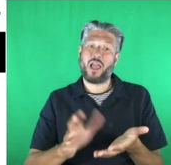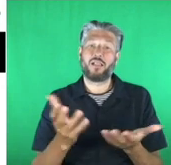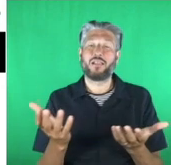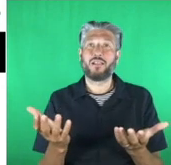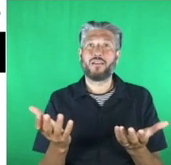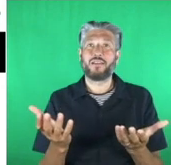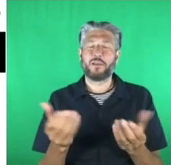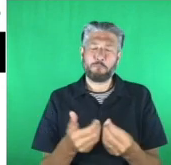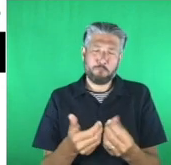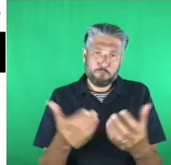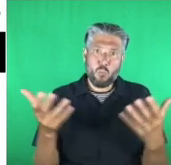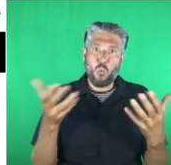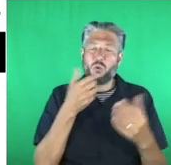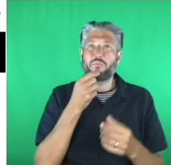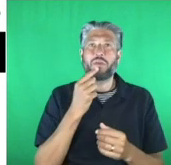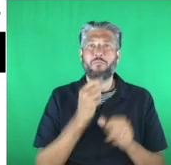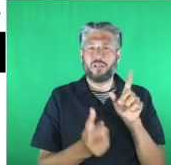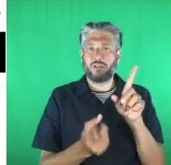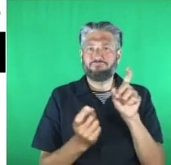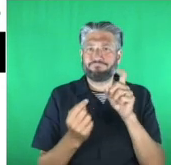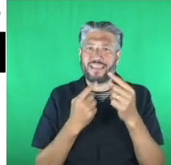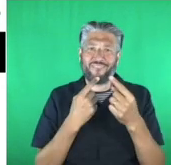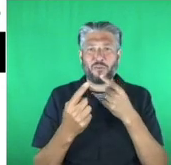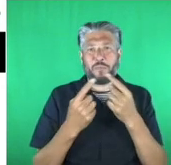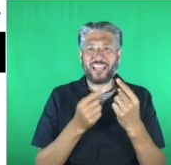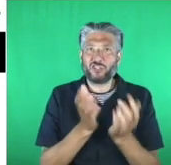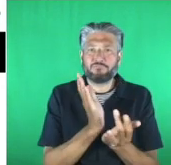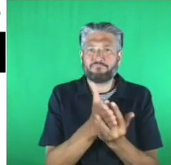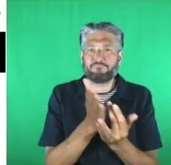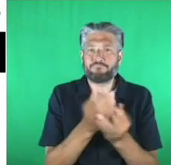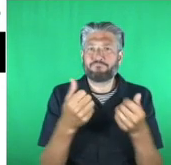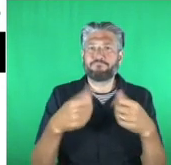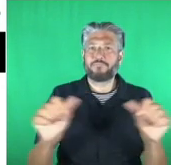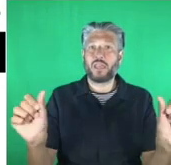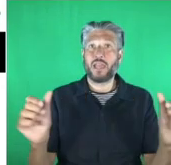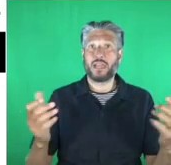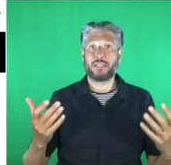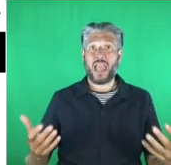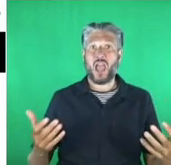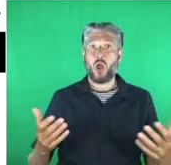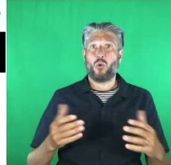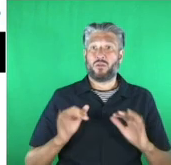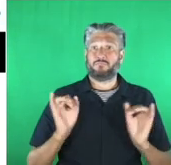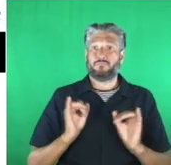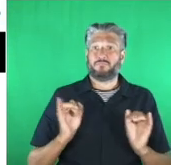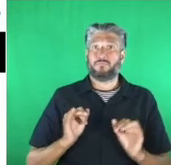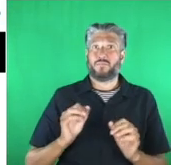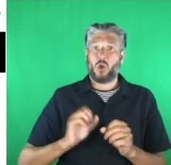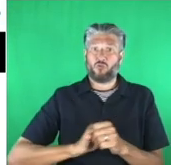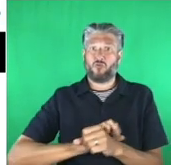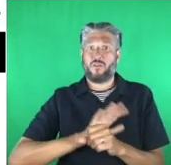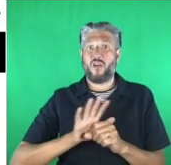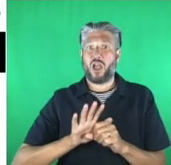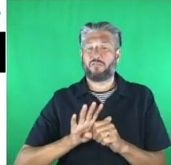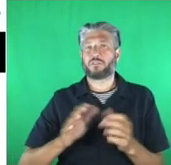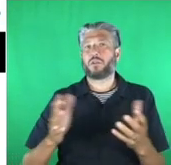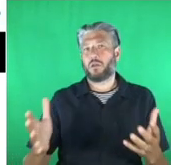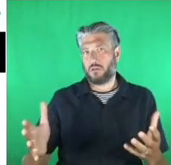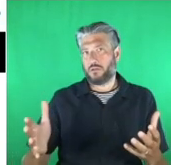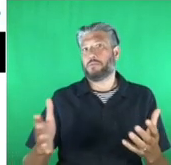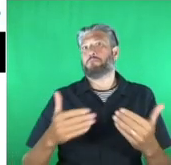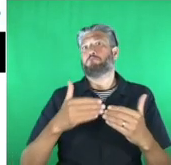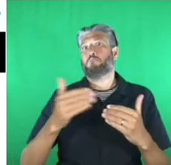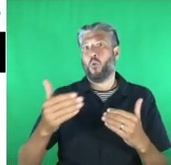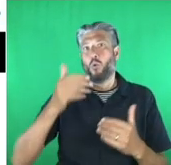to information. And right now during the pandemic, we're even more aware how critical it is to make information